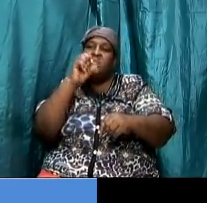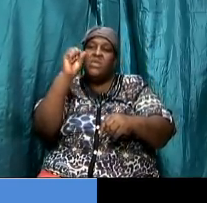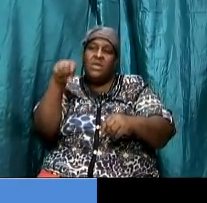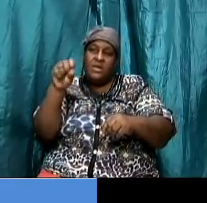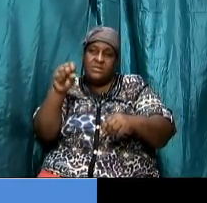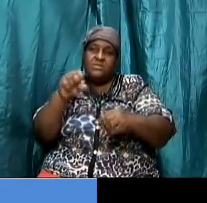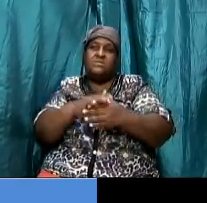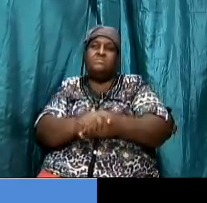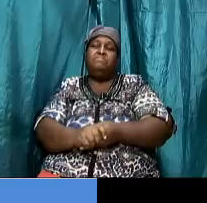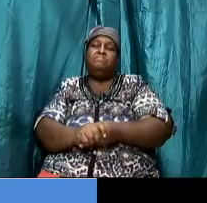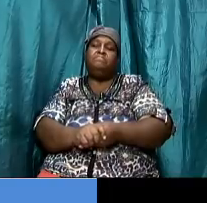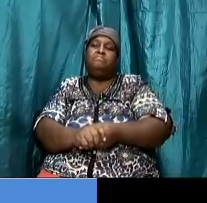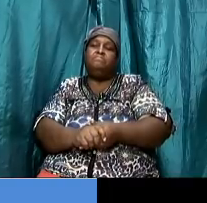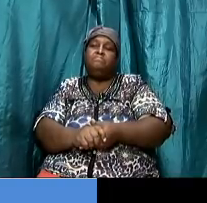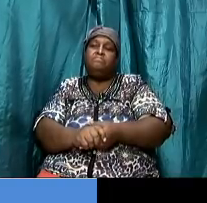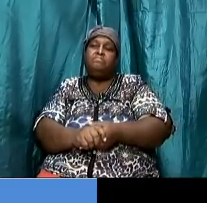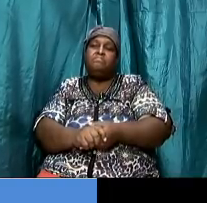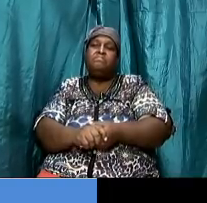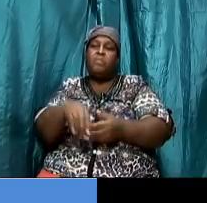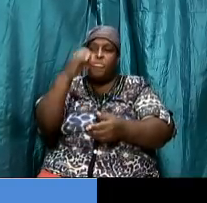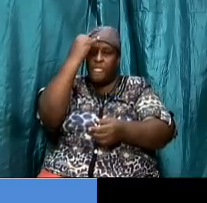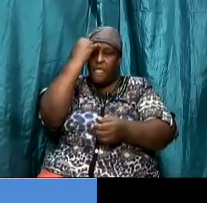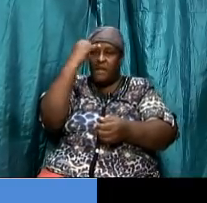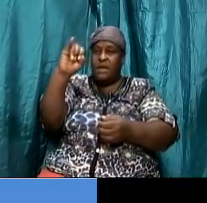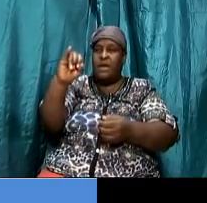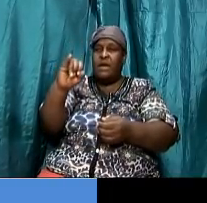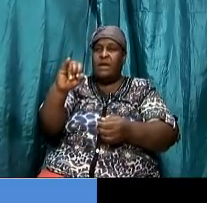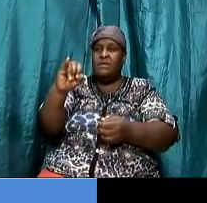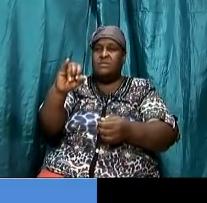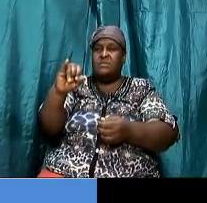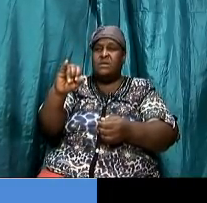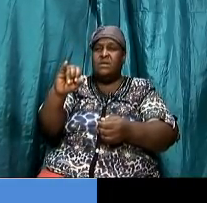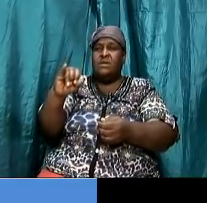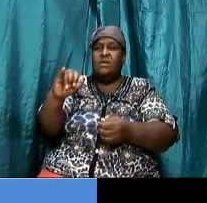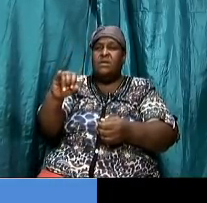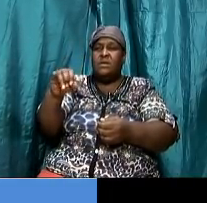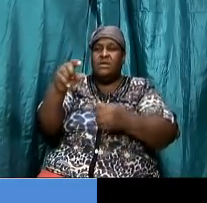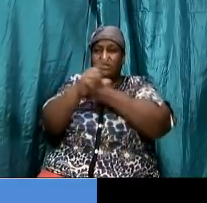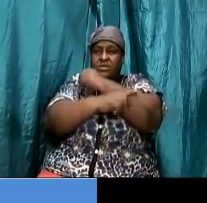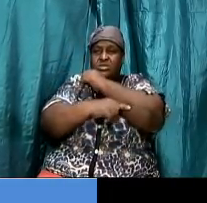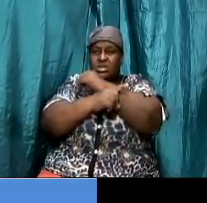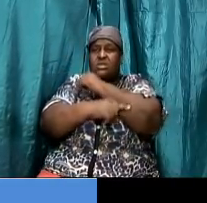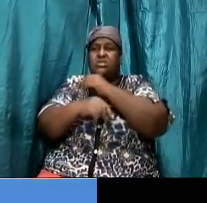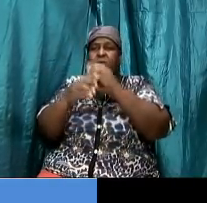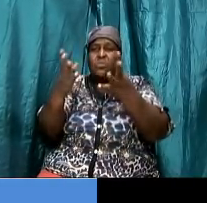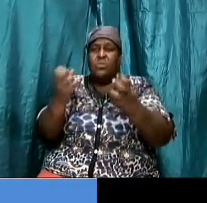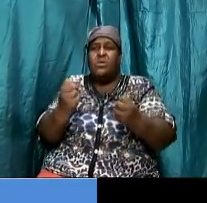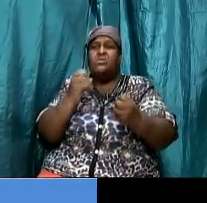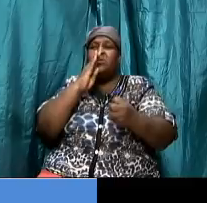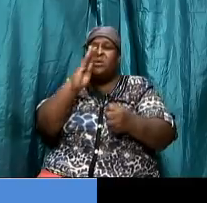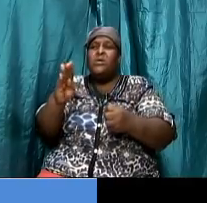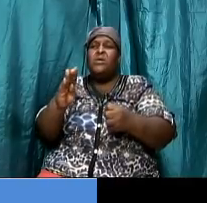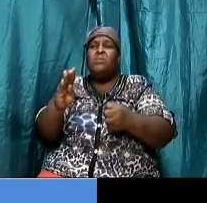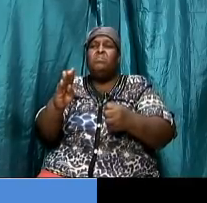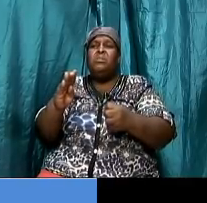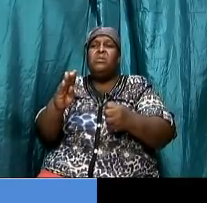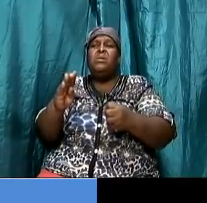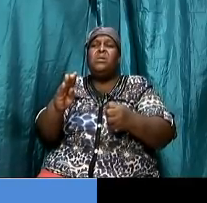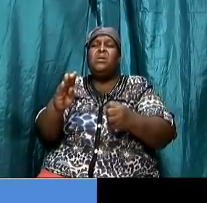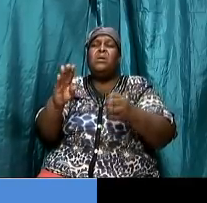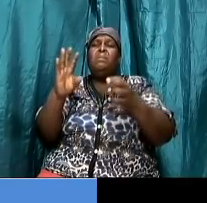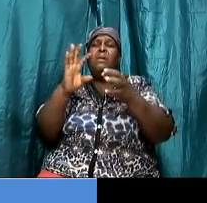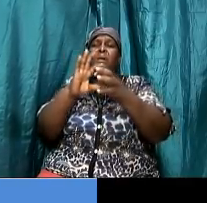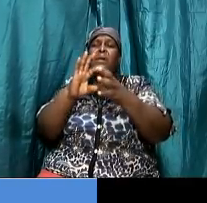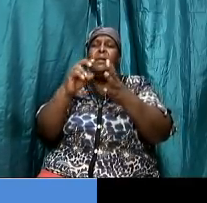so in isaiah's day what happened is that if a gentile wanted to be a part of the covenant or he